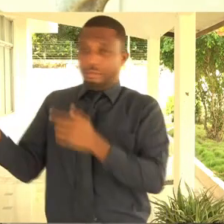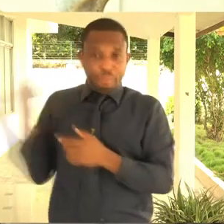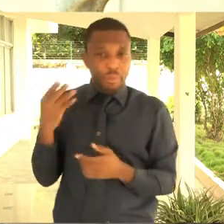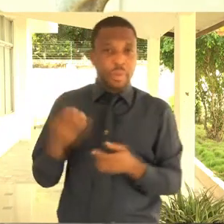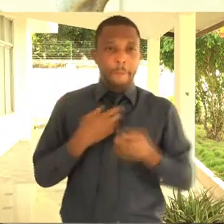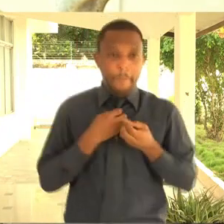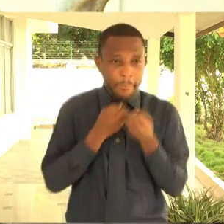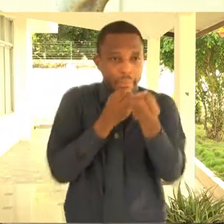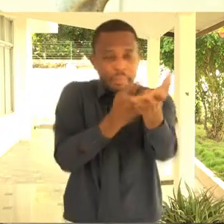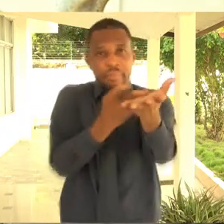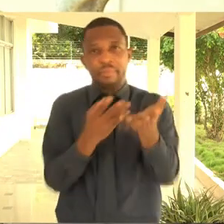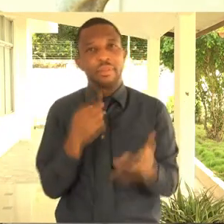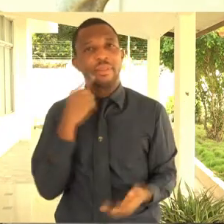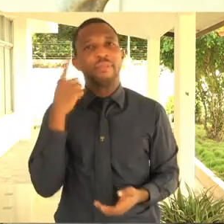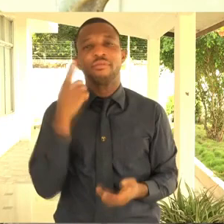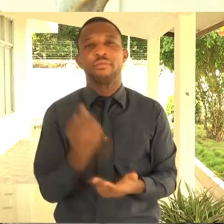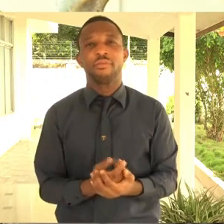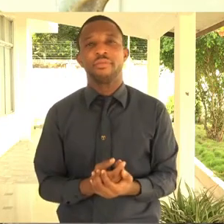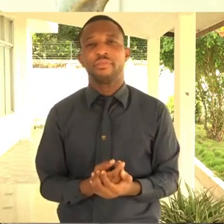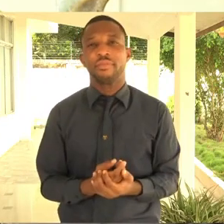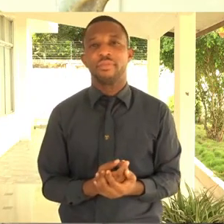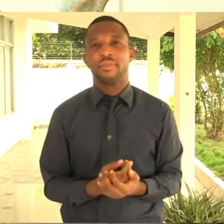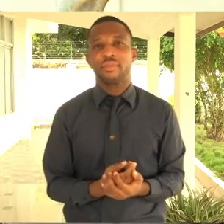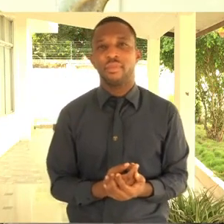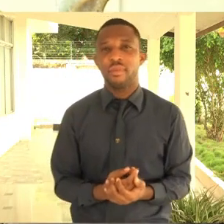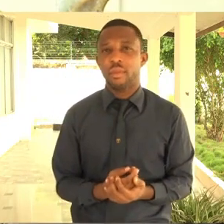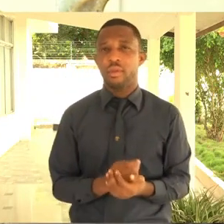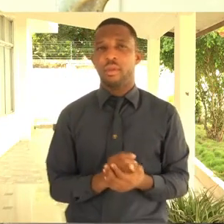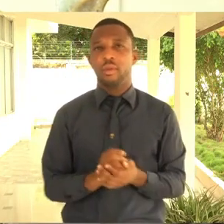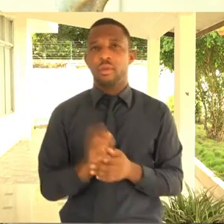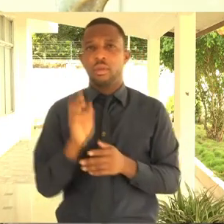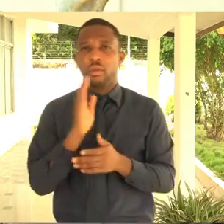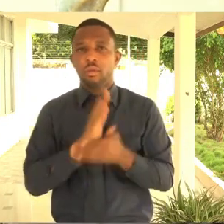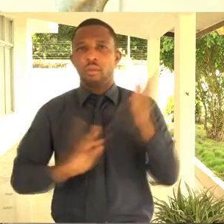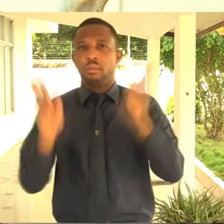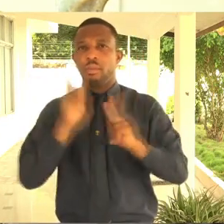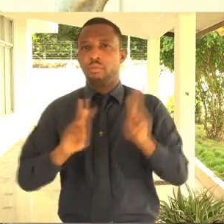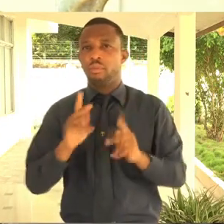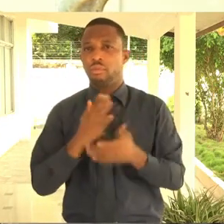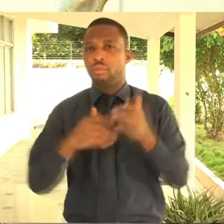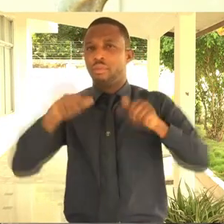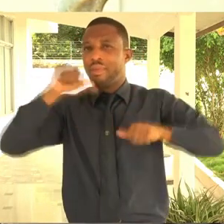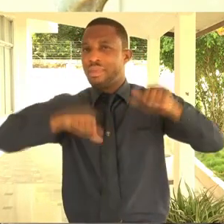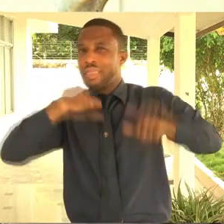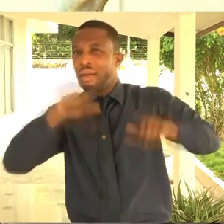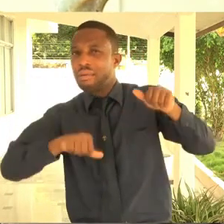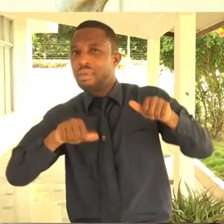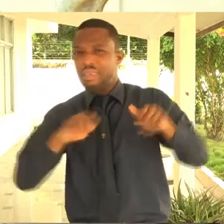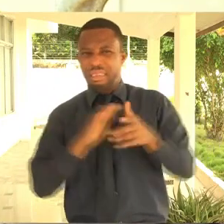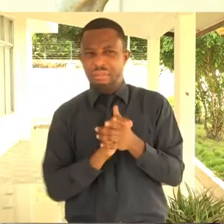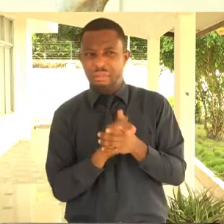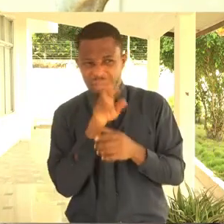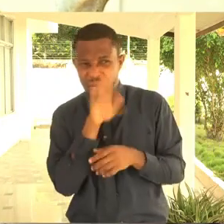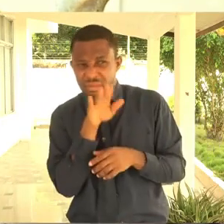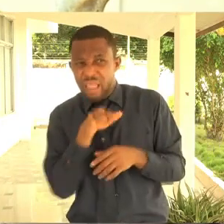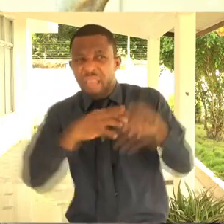like Lau said, they tend to think that, well, he's just an interpreter. So is he really sure of what he's